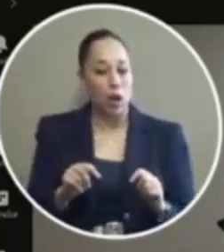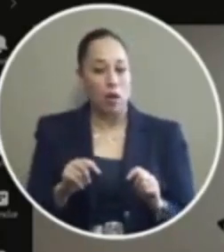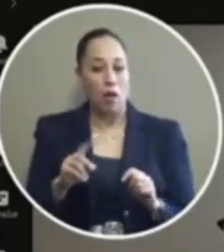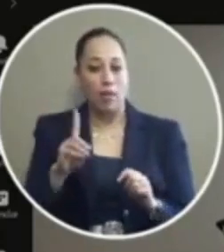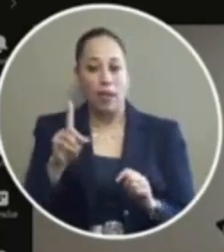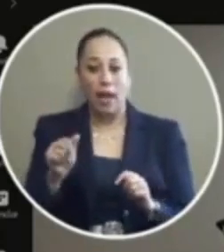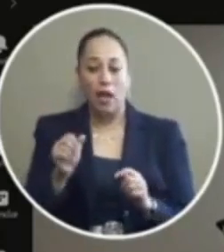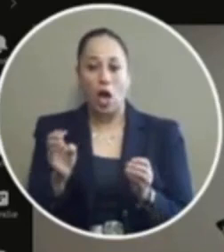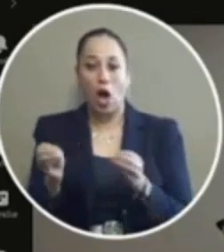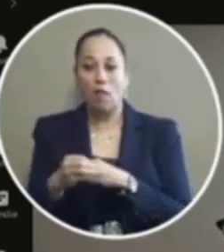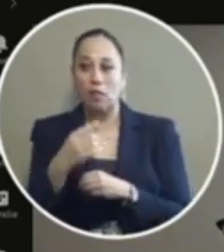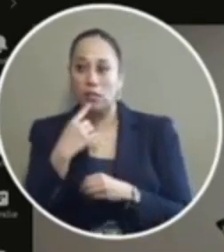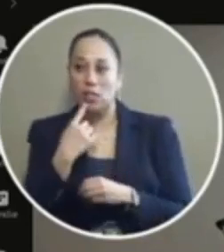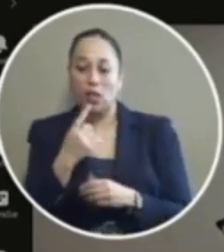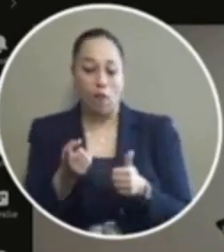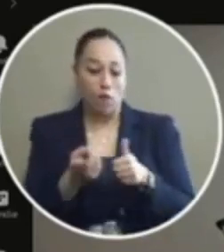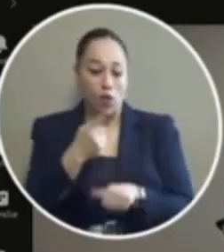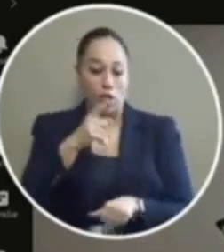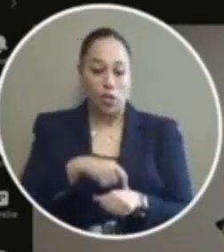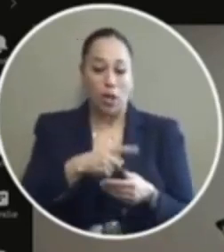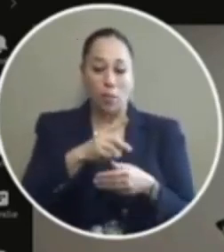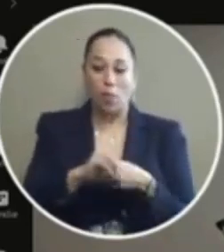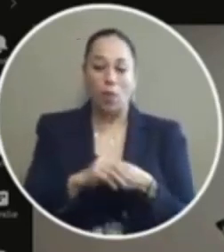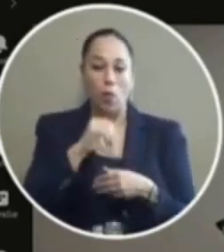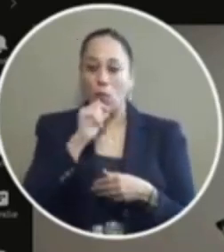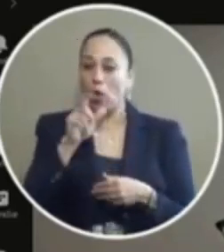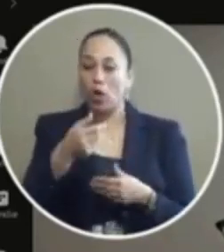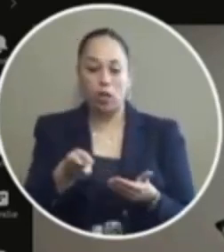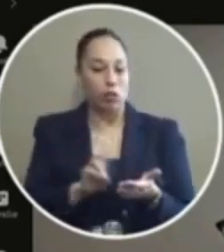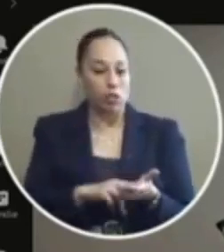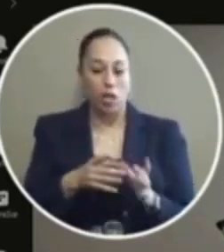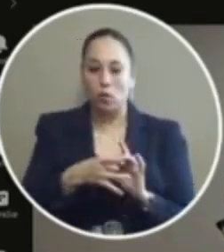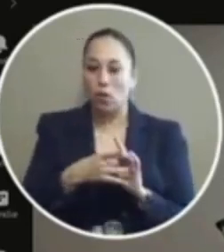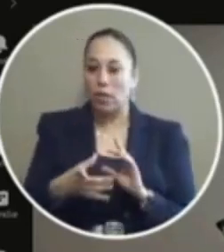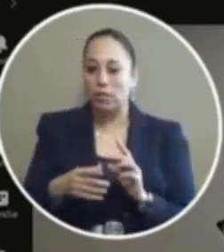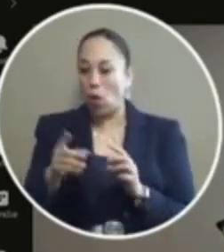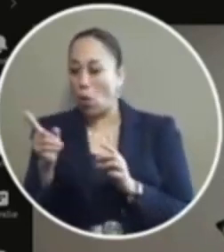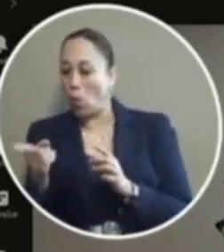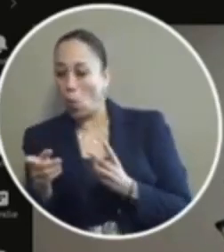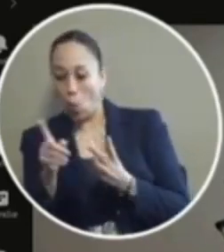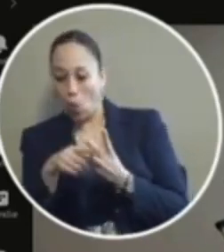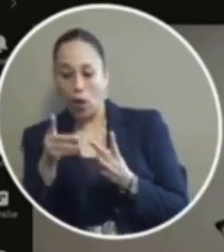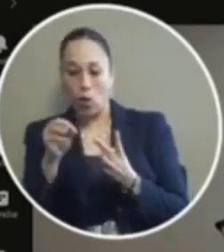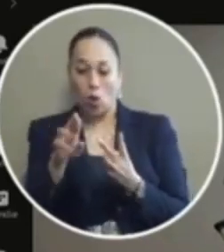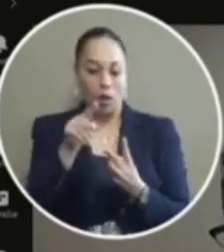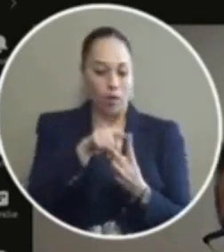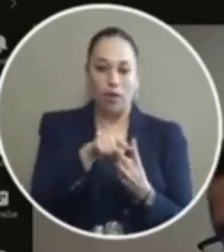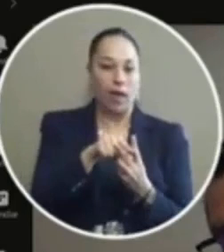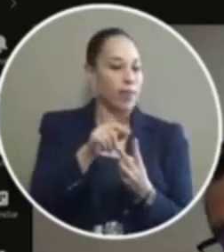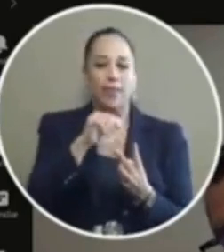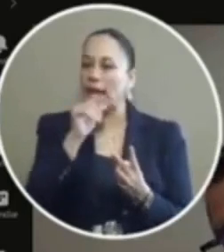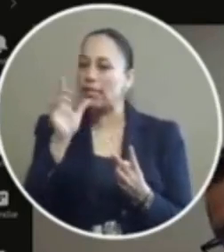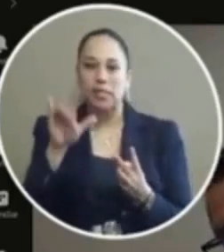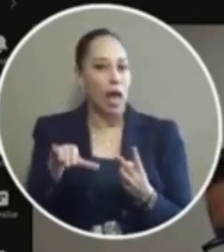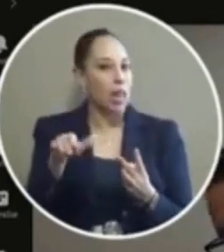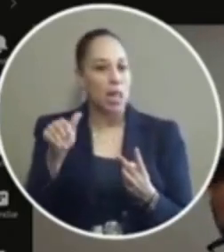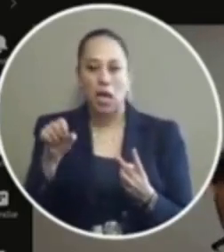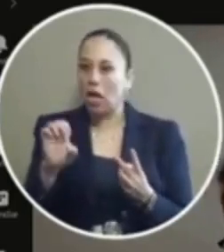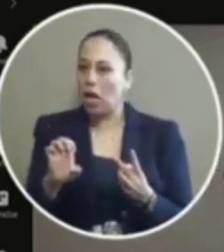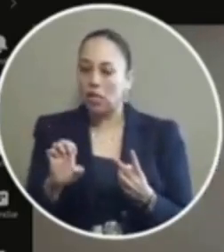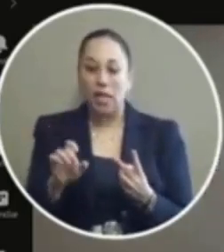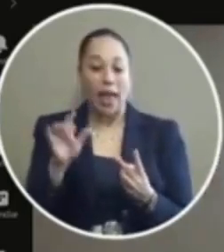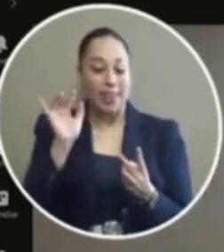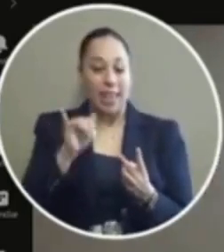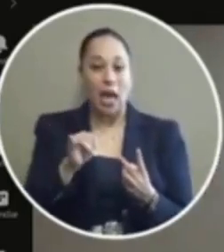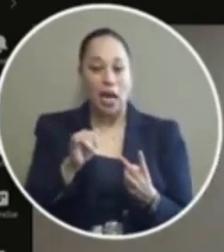DA's office is to say we have first chance program we don't need sight and release it's either one or the other and that's absolutely not the case they are